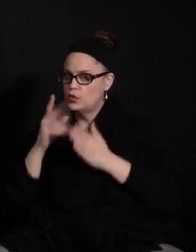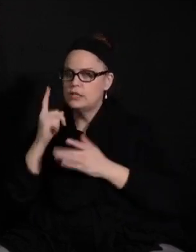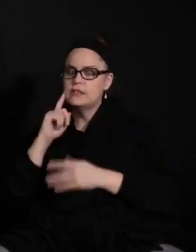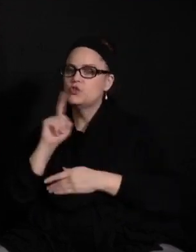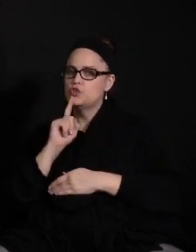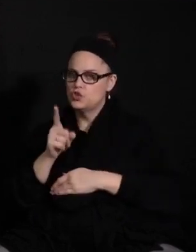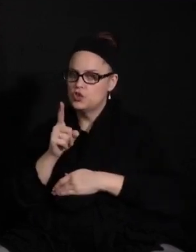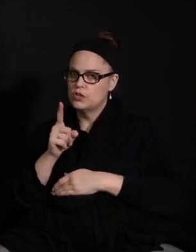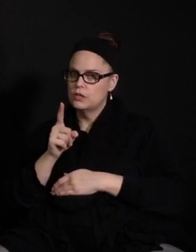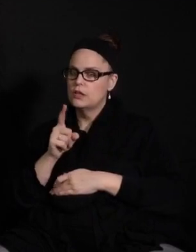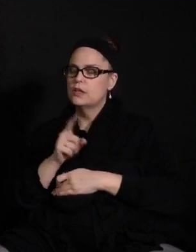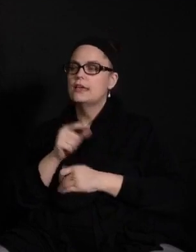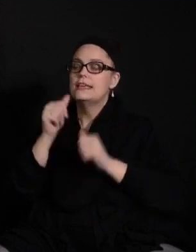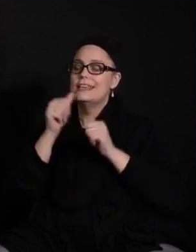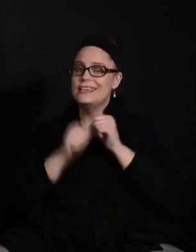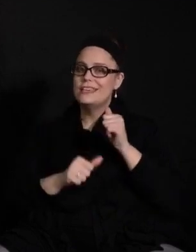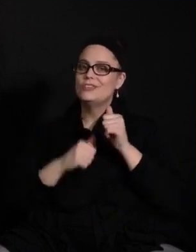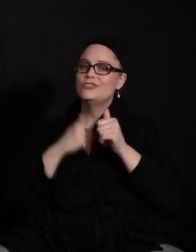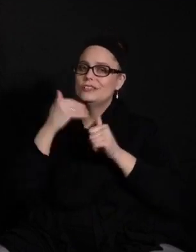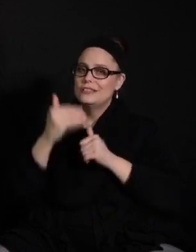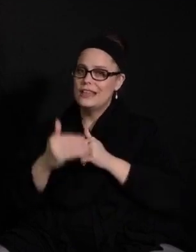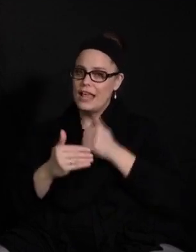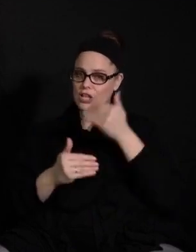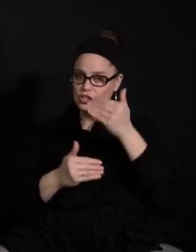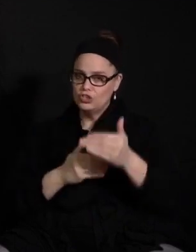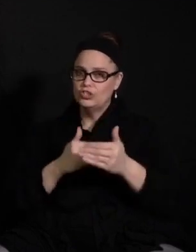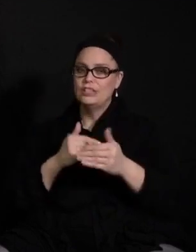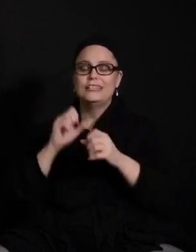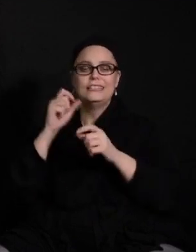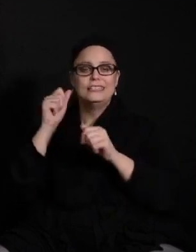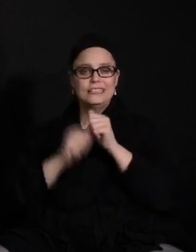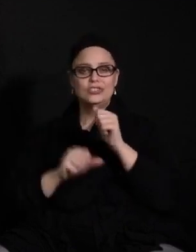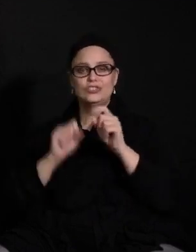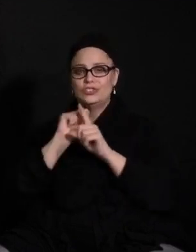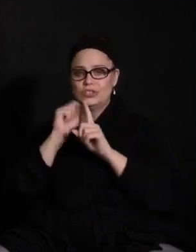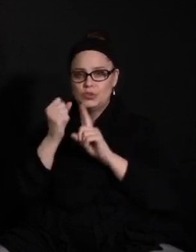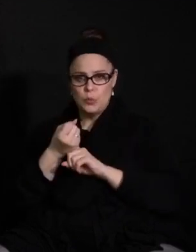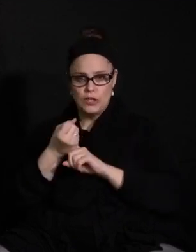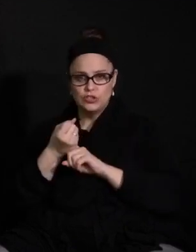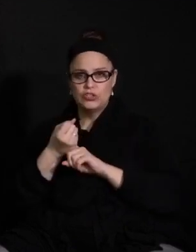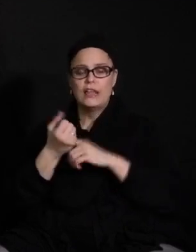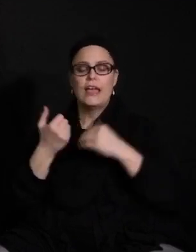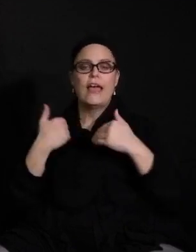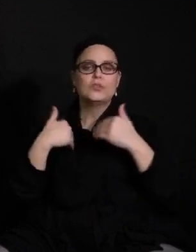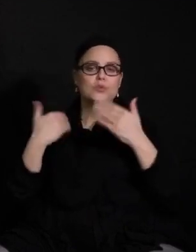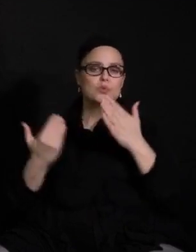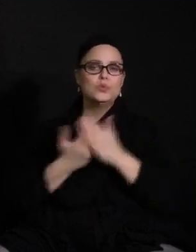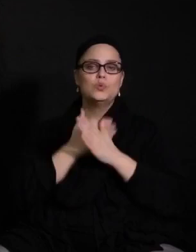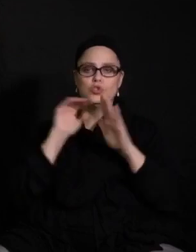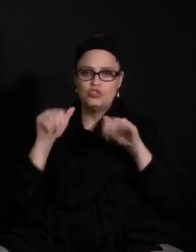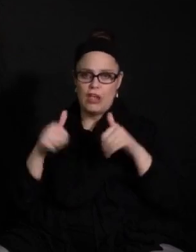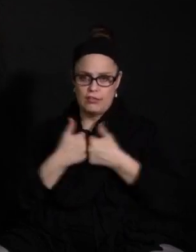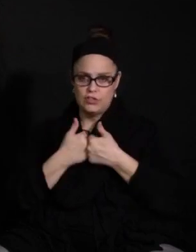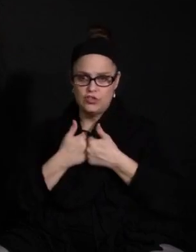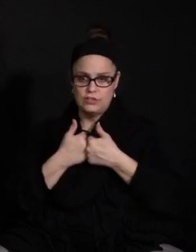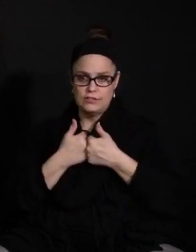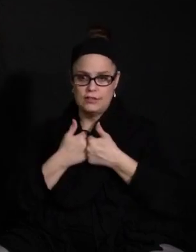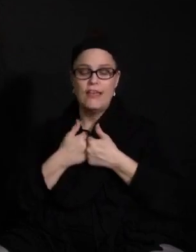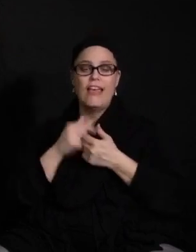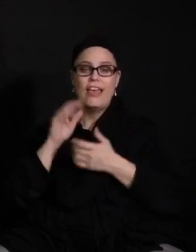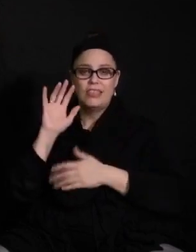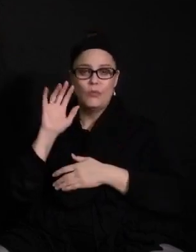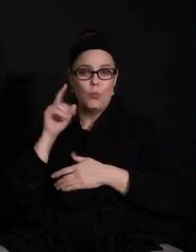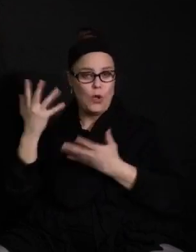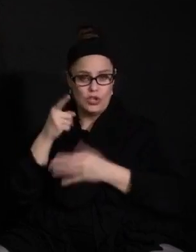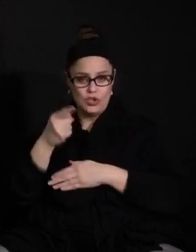stage we've gone through in each scenario we've moved through has brought new challenges and you're highlighting one of the other one of the challenges that have come